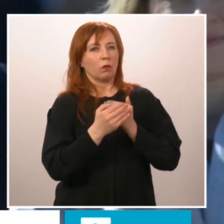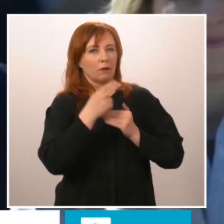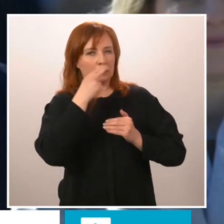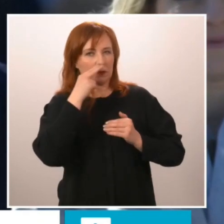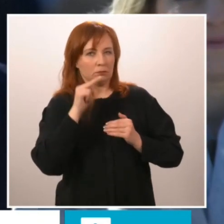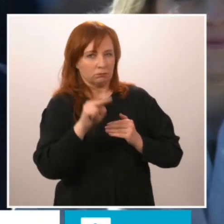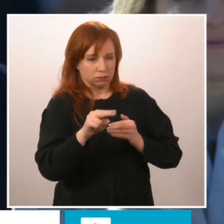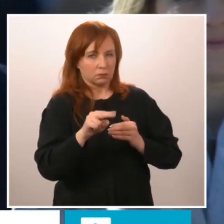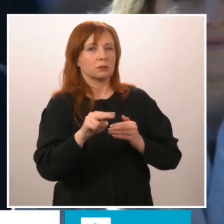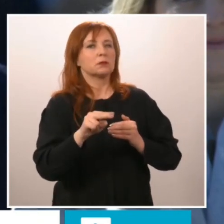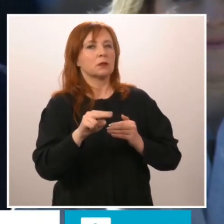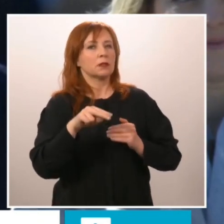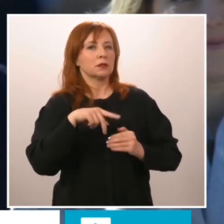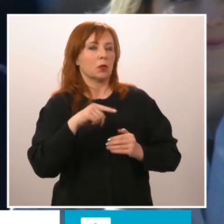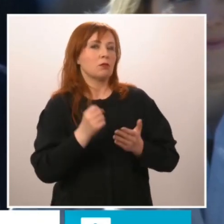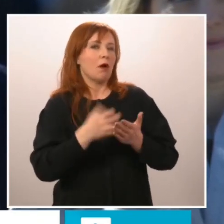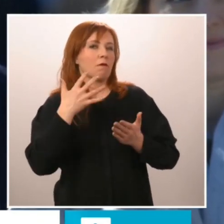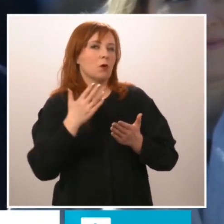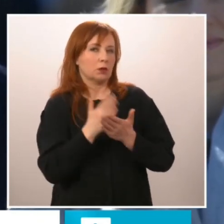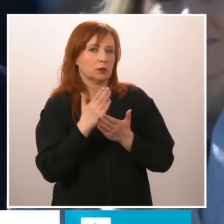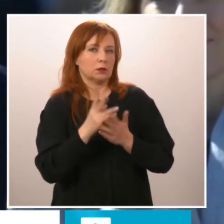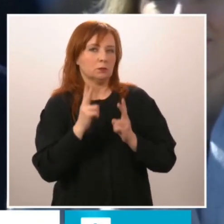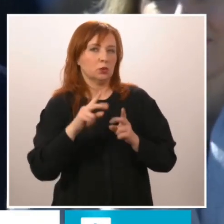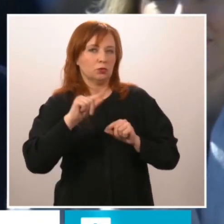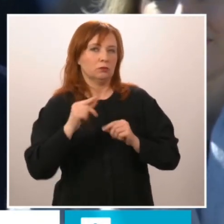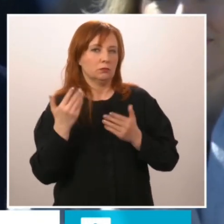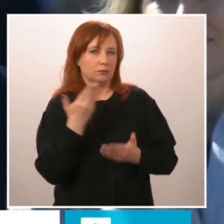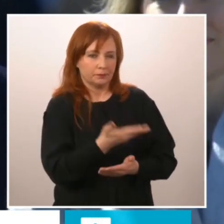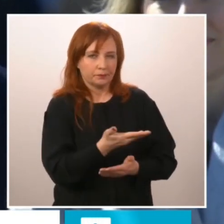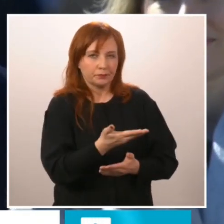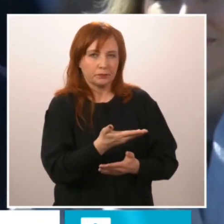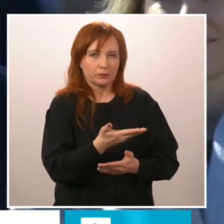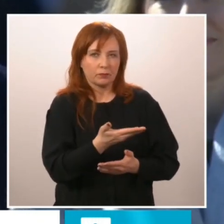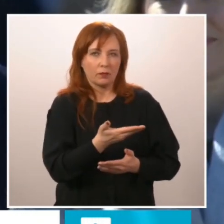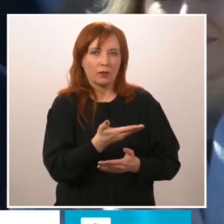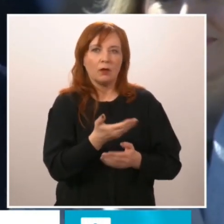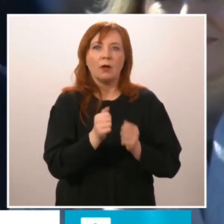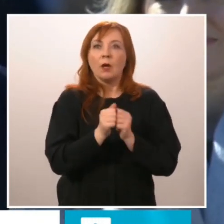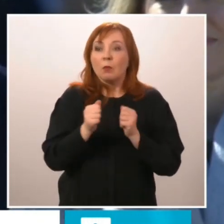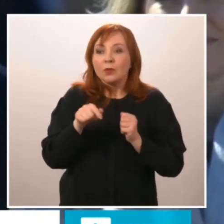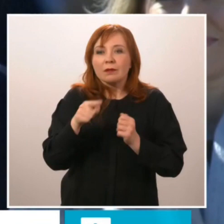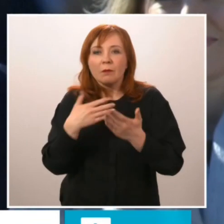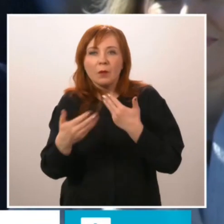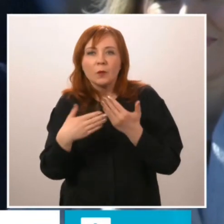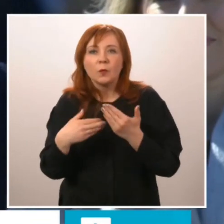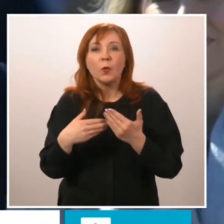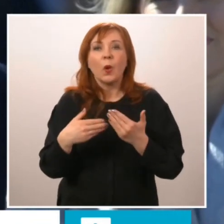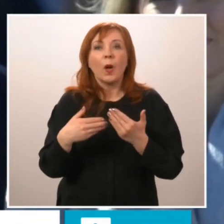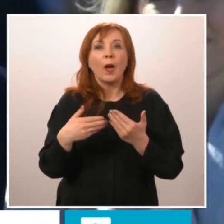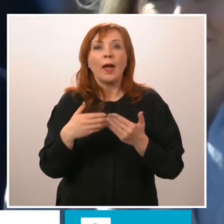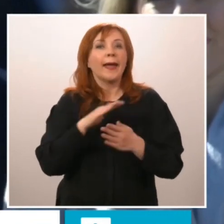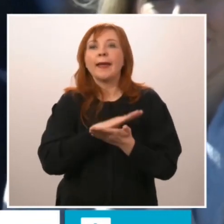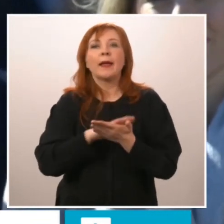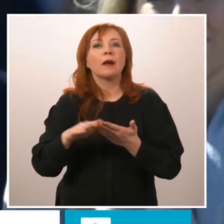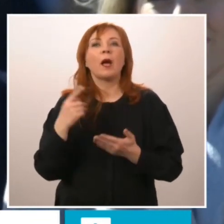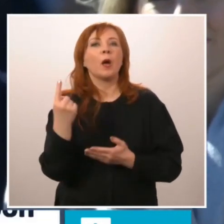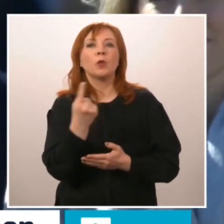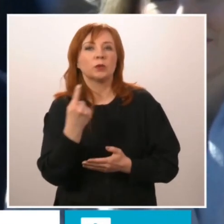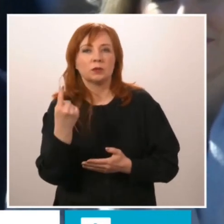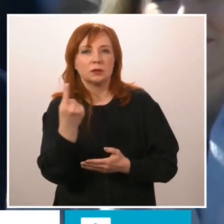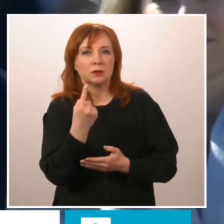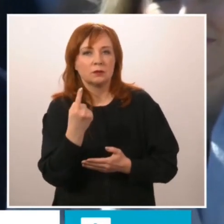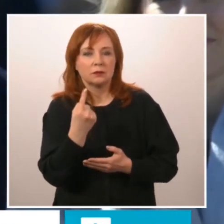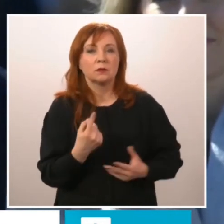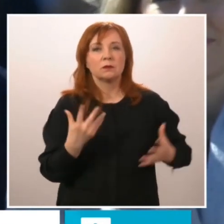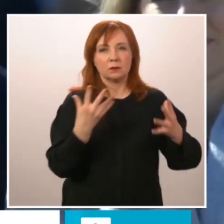its value. But we no longer do this work alone. Last